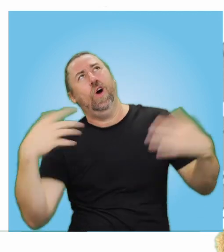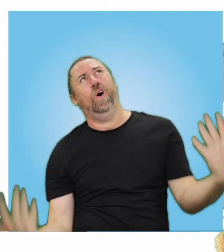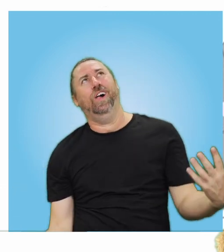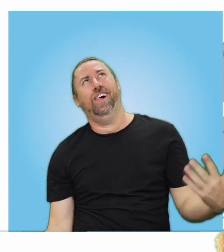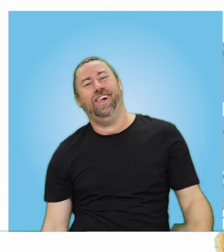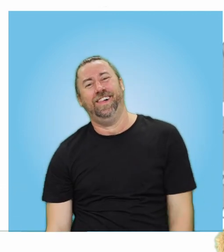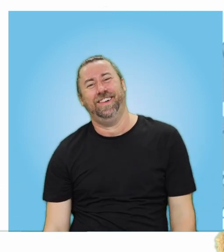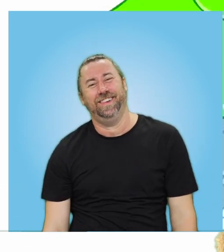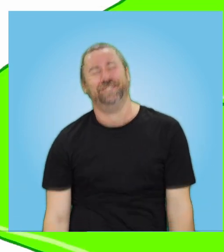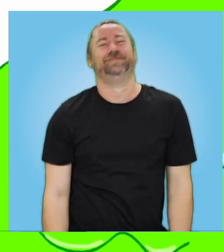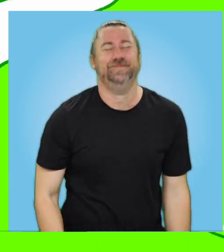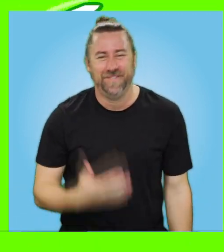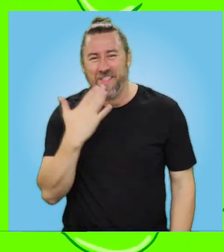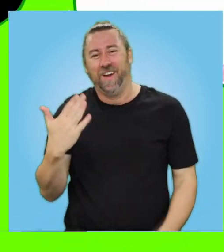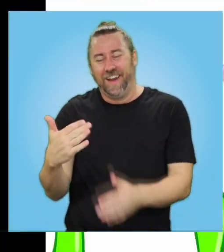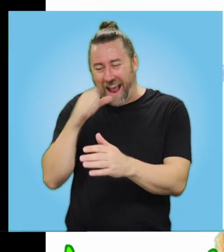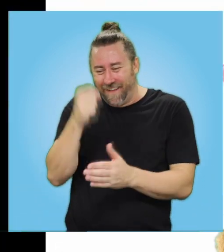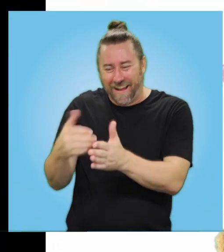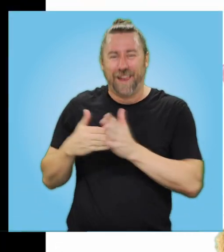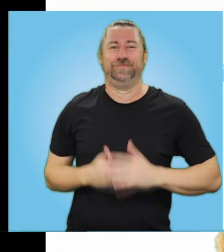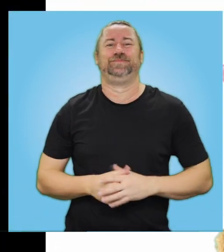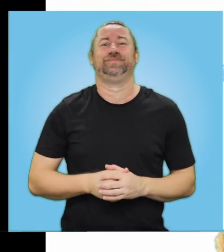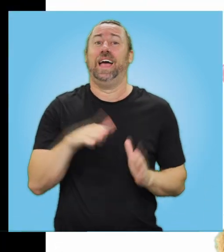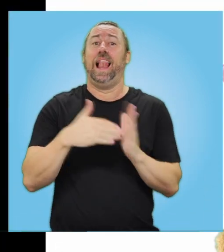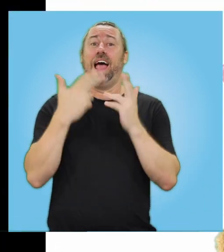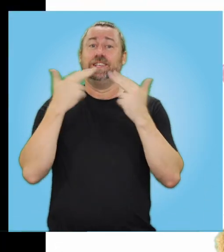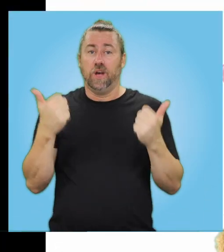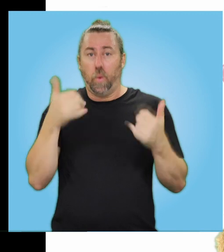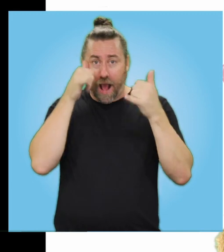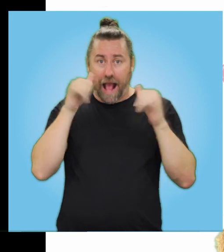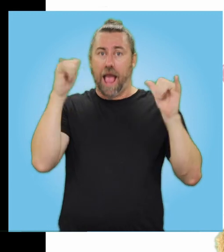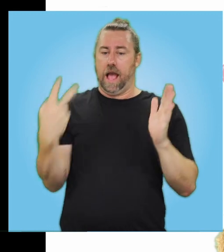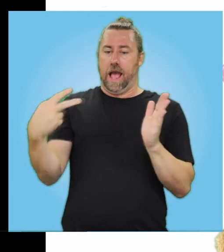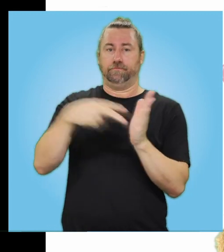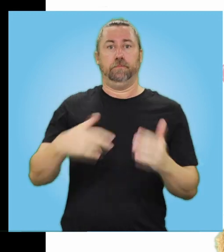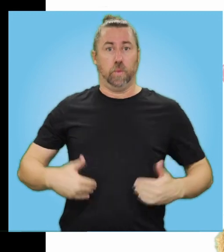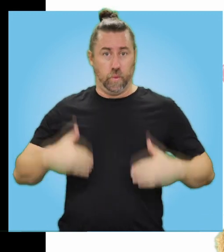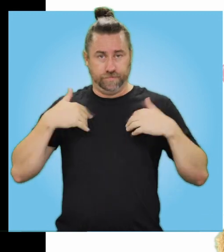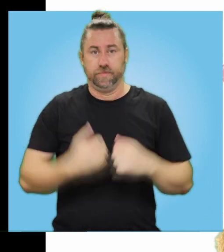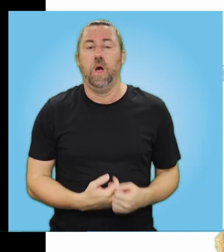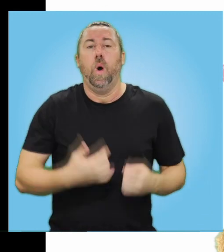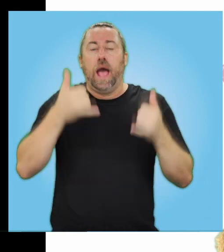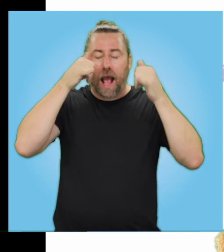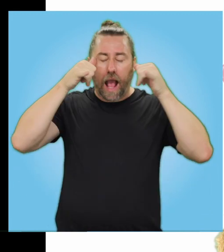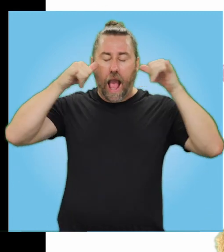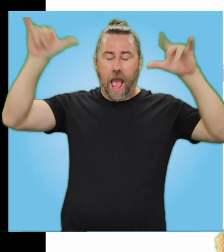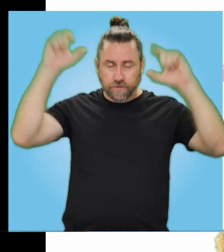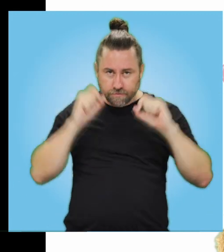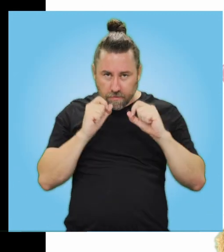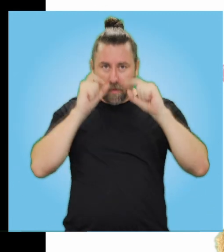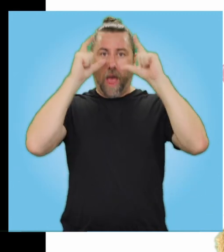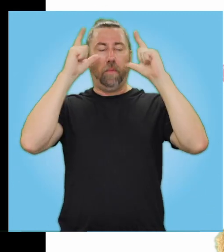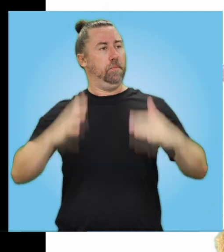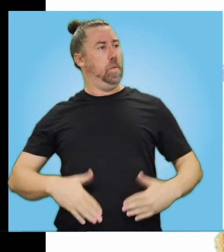Thank you Mr. Elephant. Our last song is called When Cows Get Up in the Morning. When cows get up in the morning,